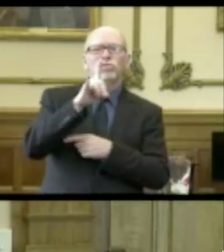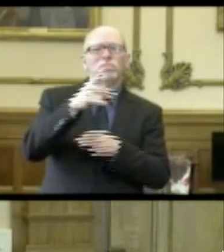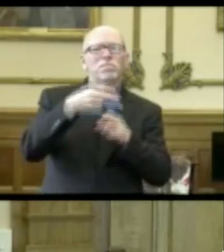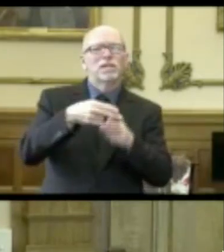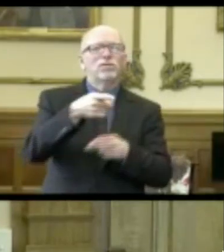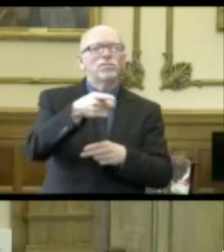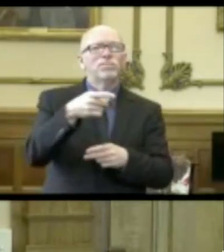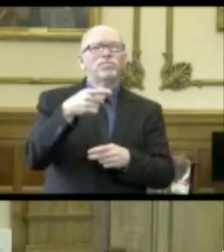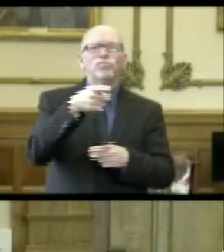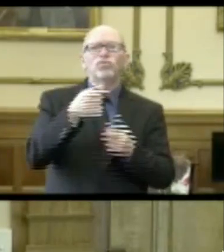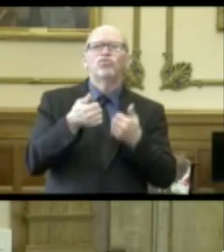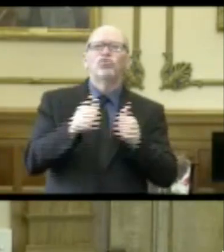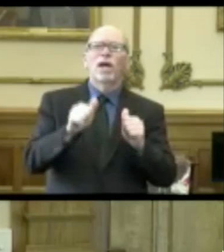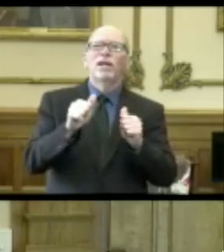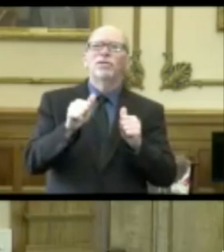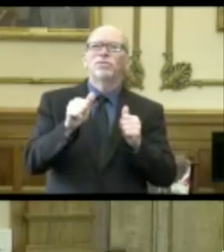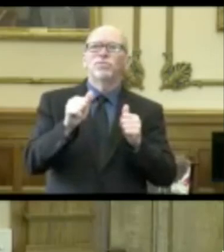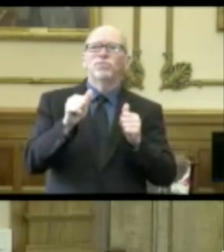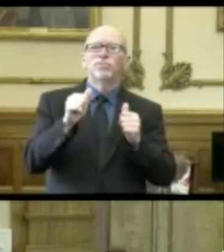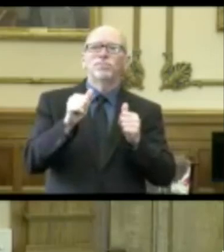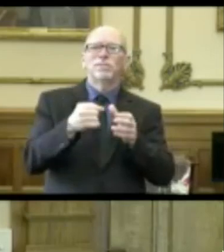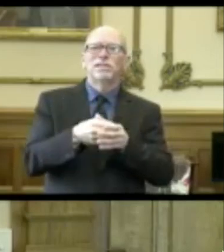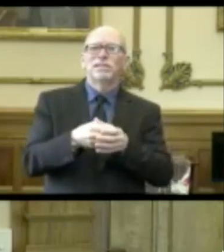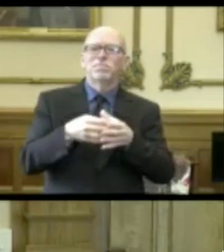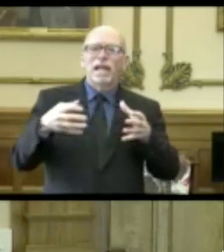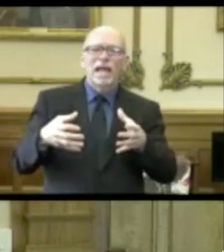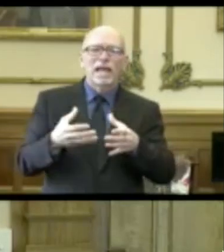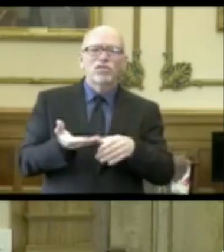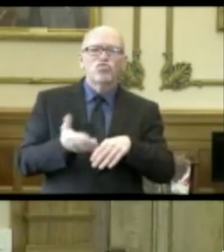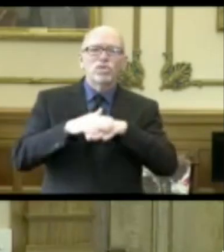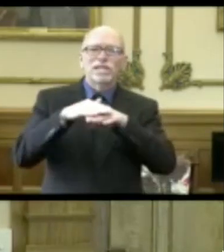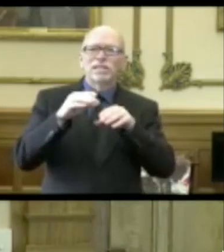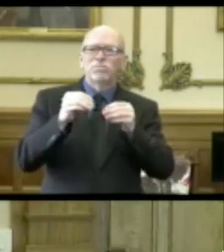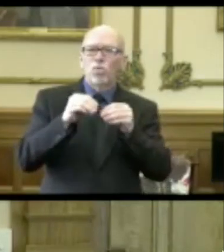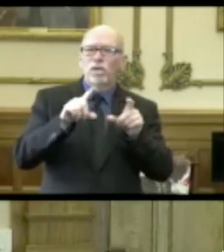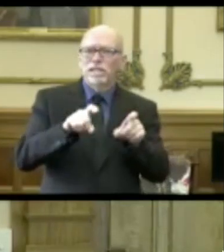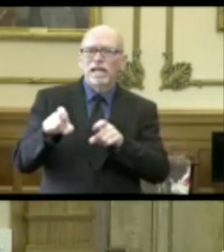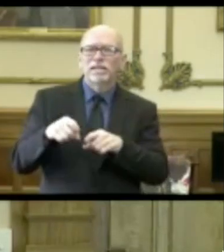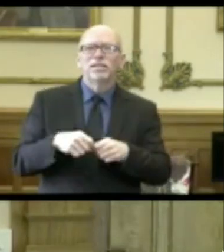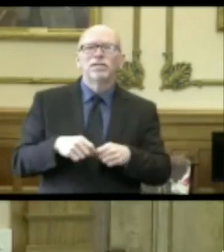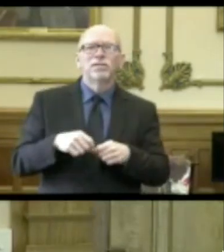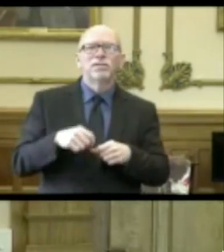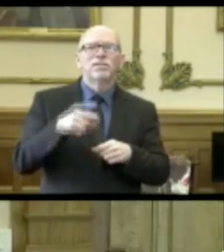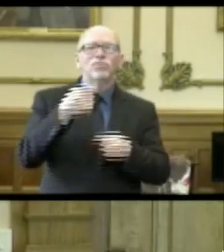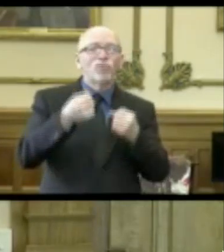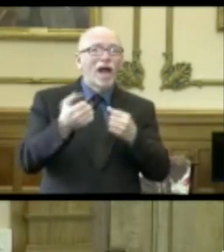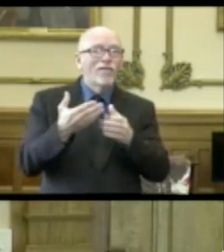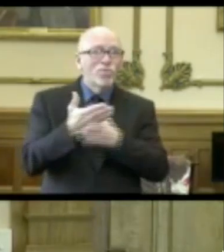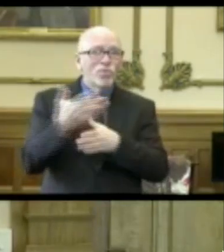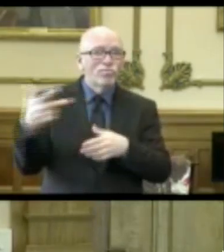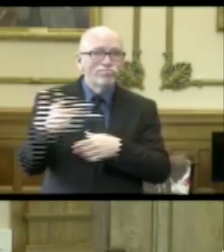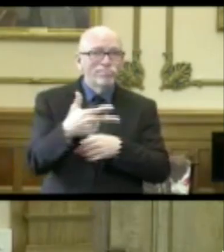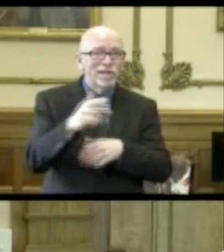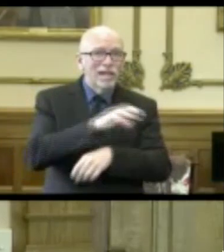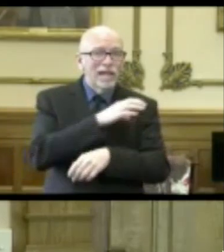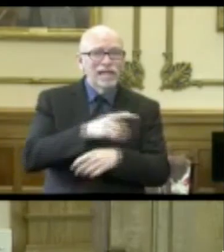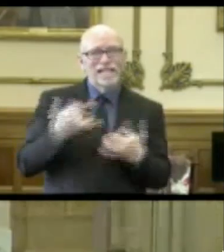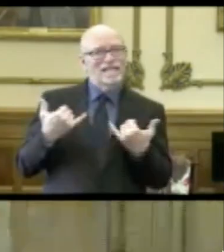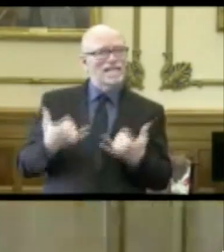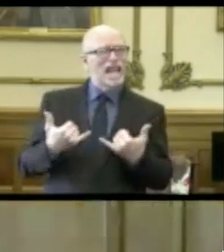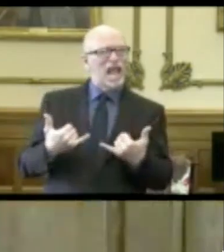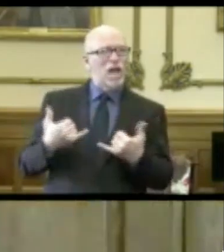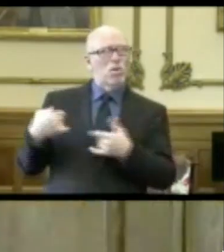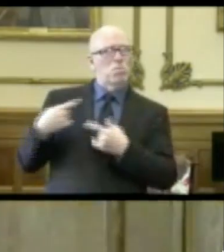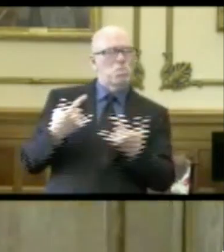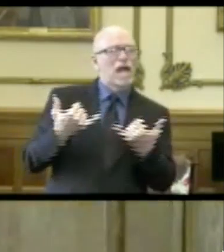how you were trying to expand and increase testing. And I know you're doing drive-thru clinics. At this stage, are you